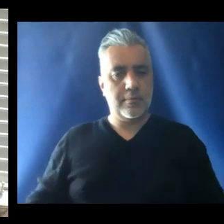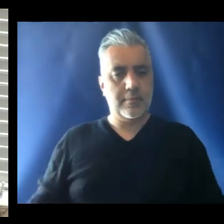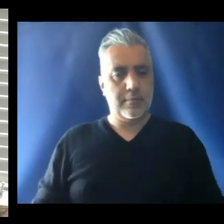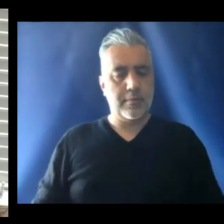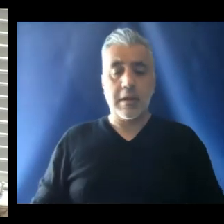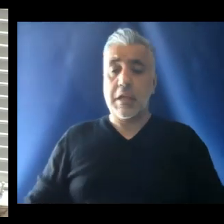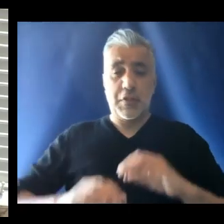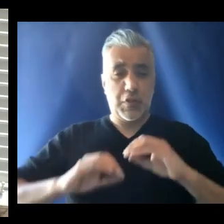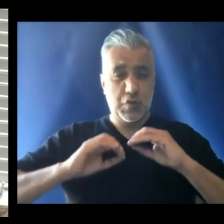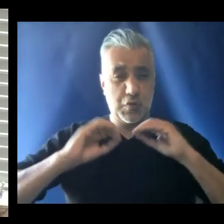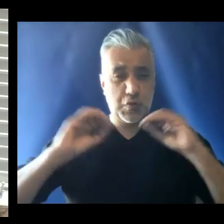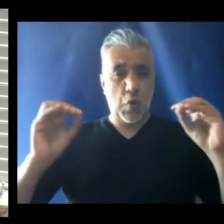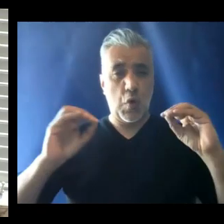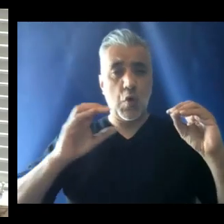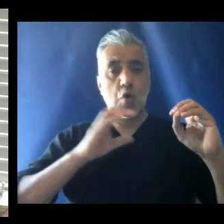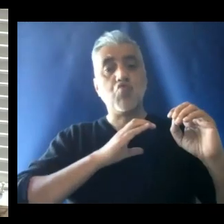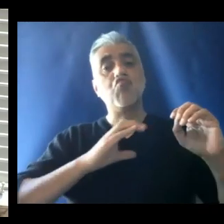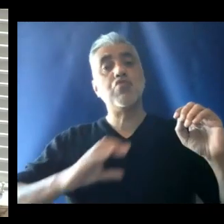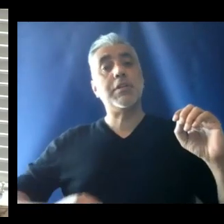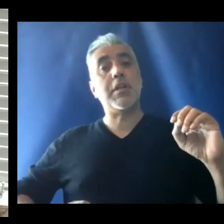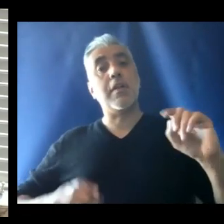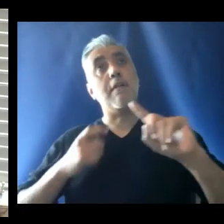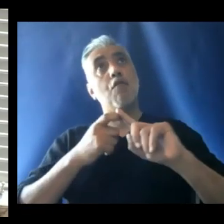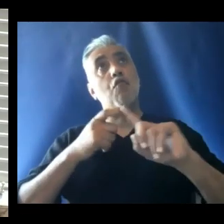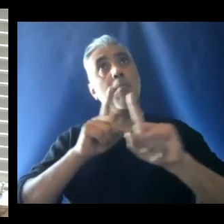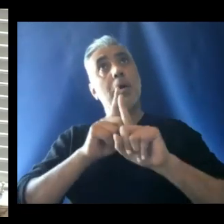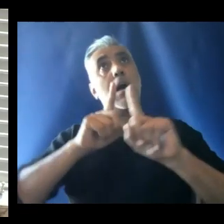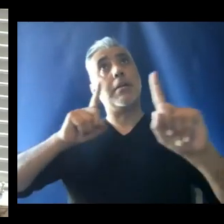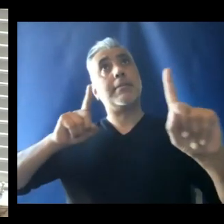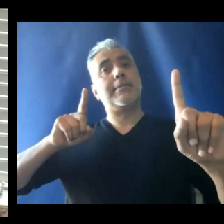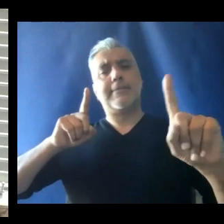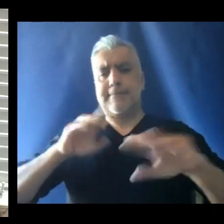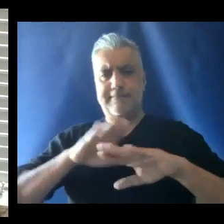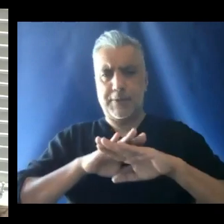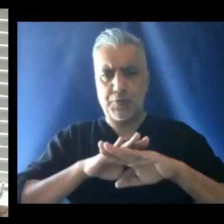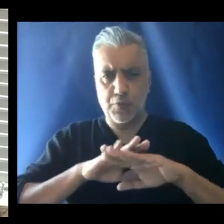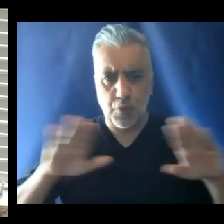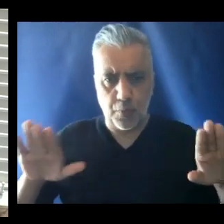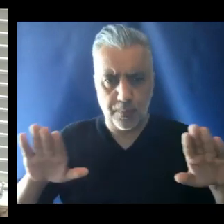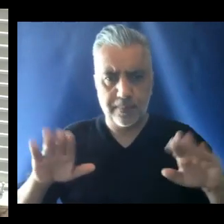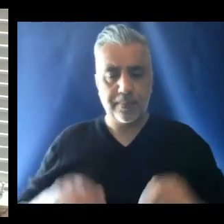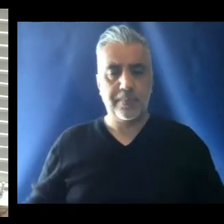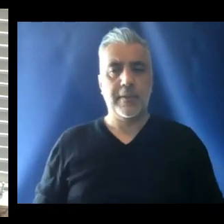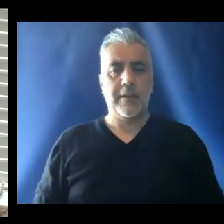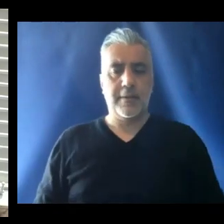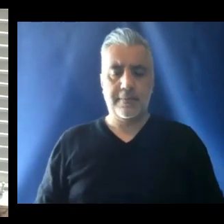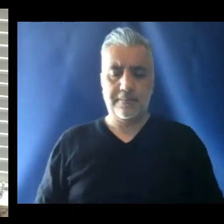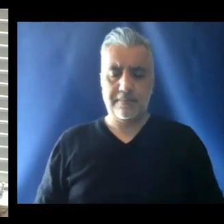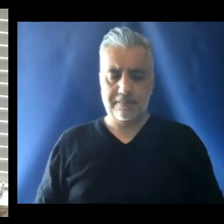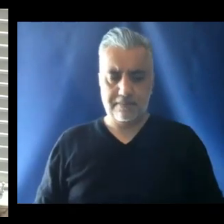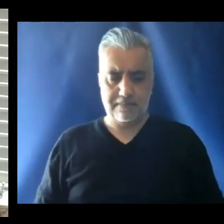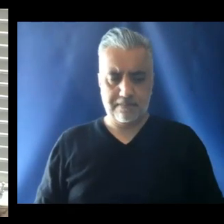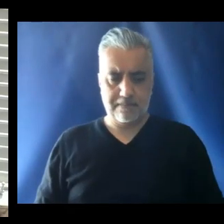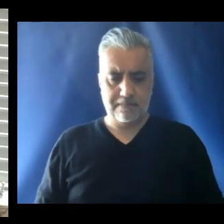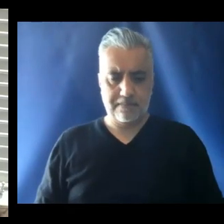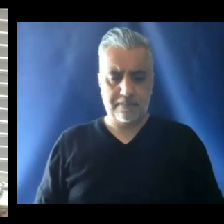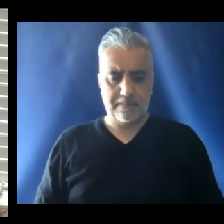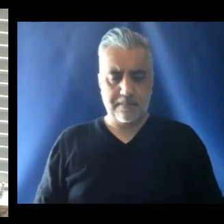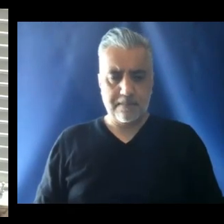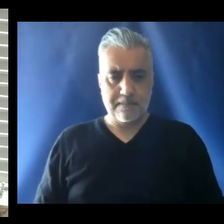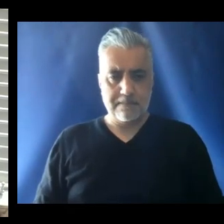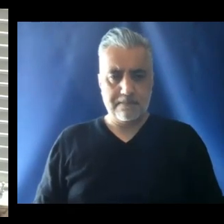There is no Christianity from a distance. There is no Christianity from